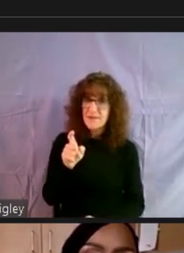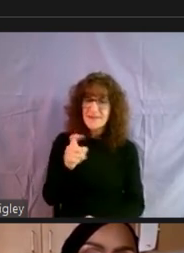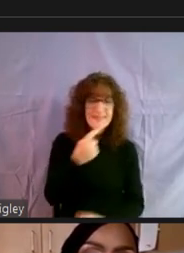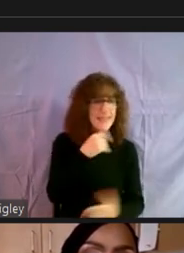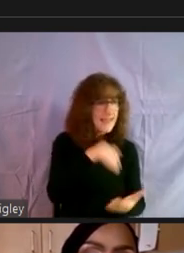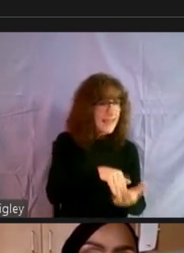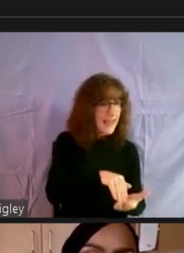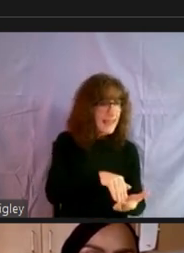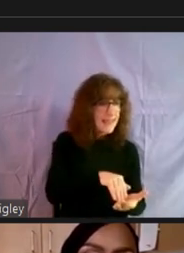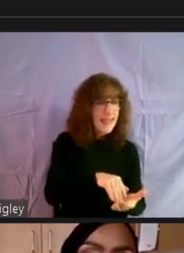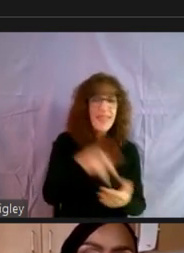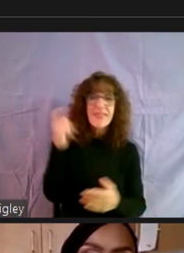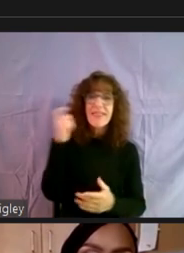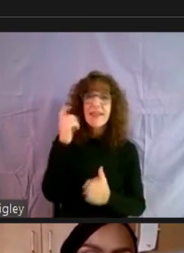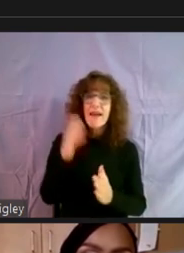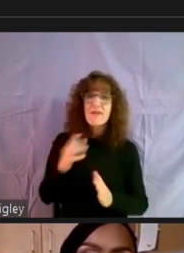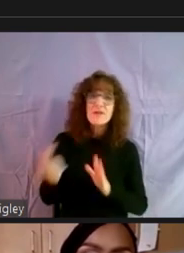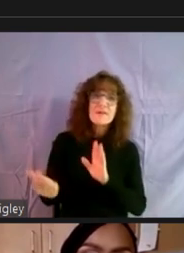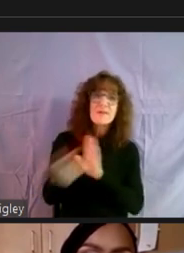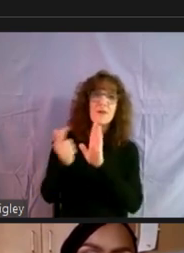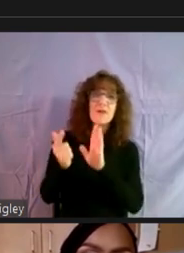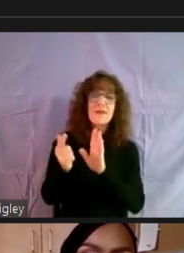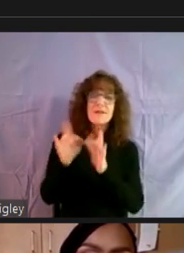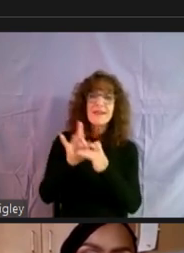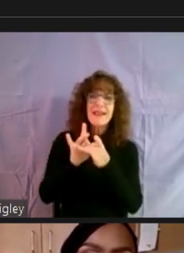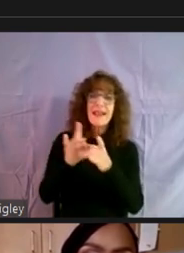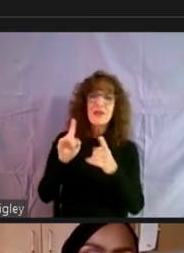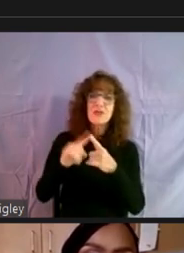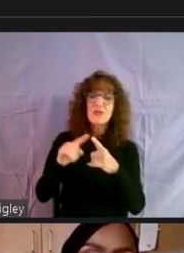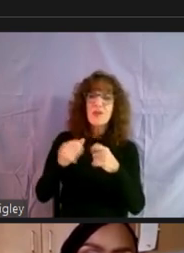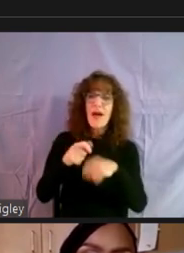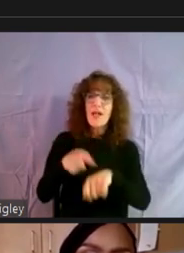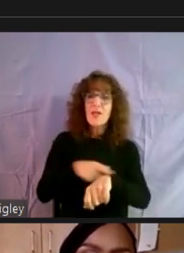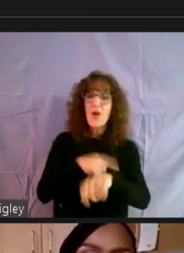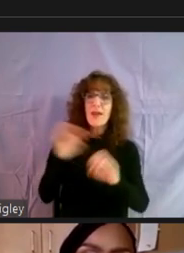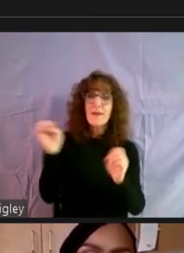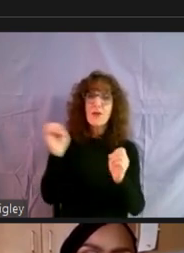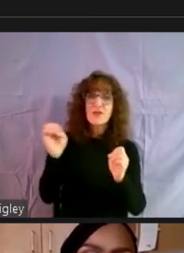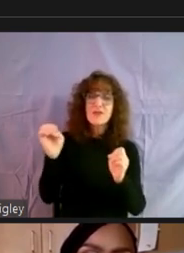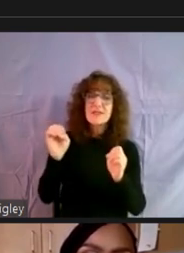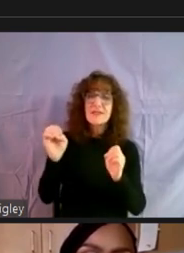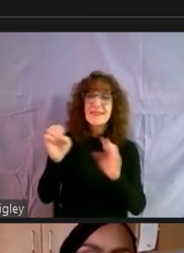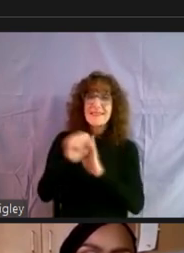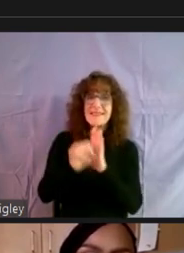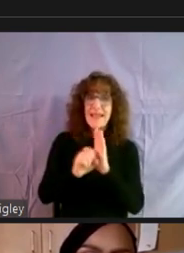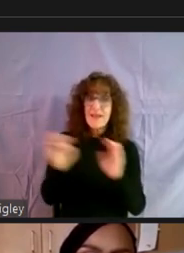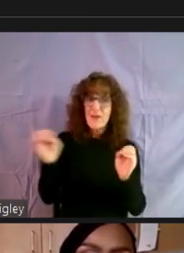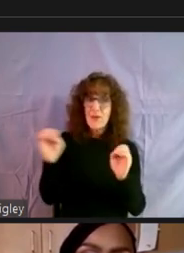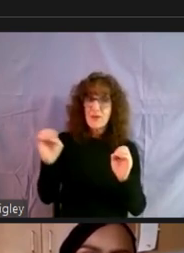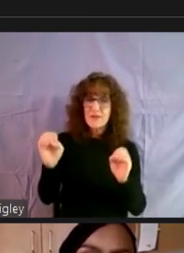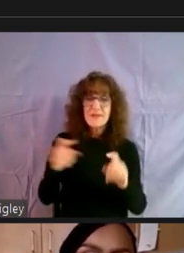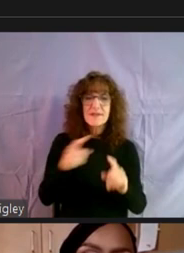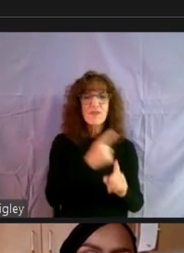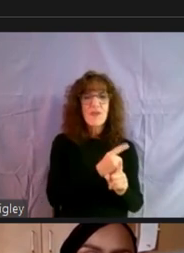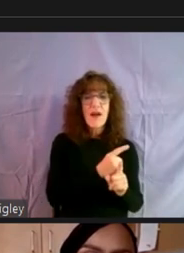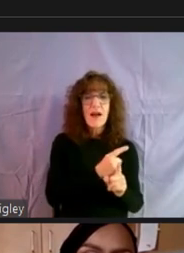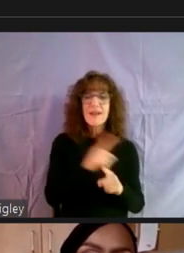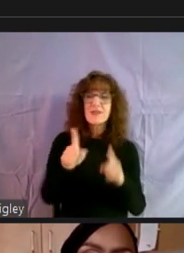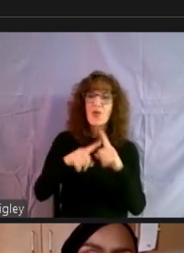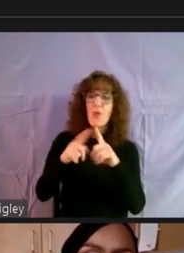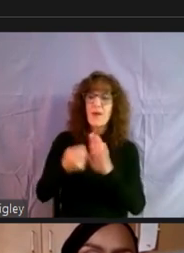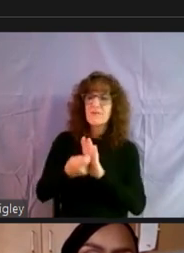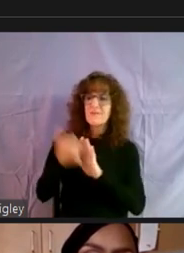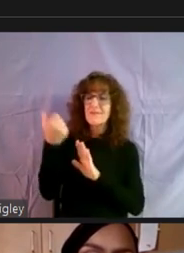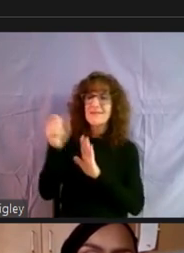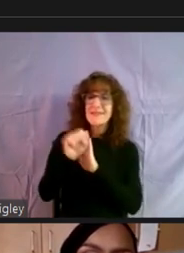again? The governor's moratorium is linked to the length of the emergency declaration? That's right. Okay. So when he lifts that,